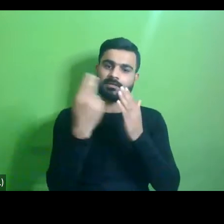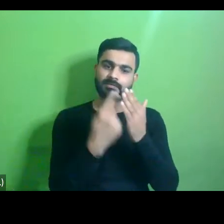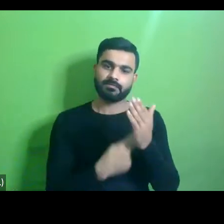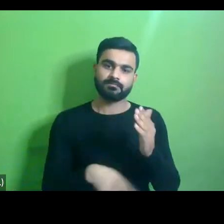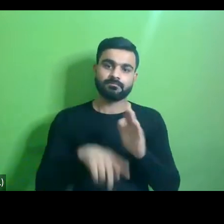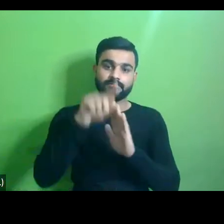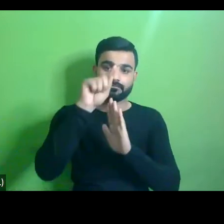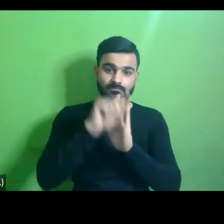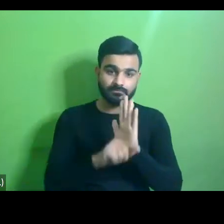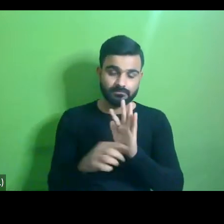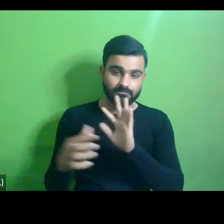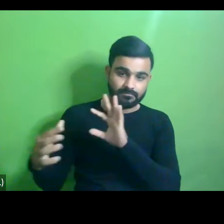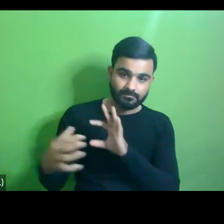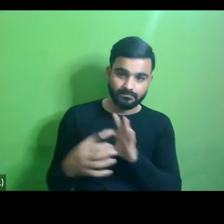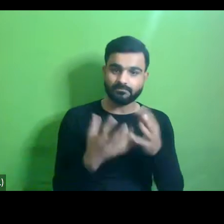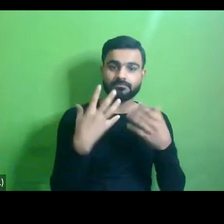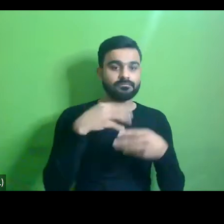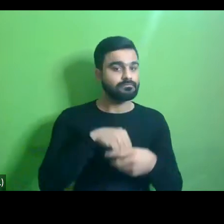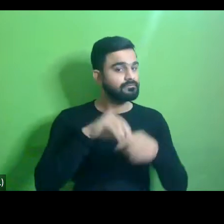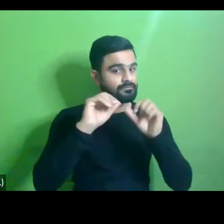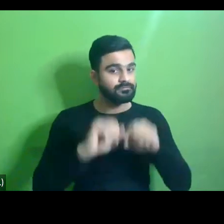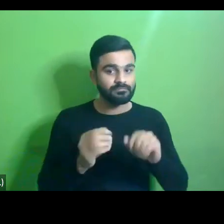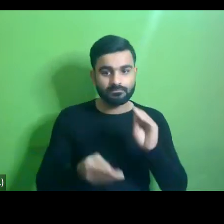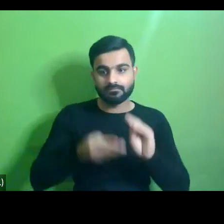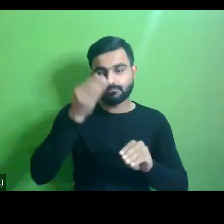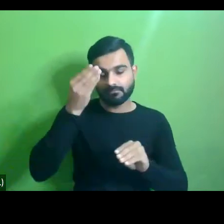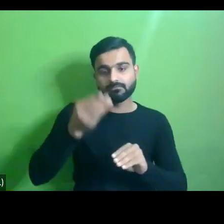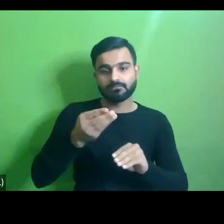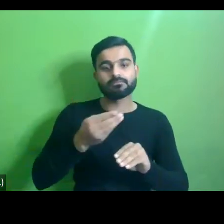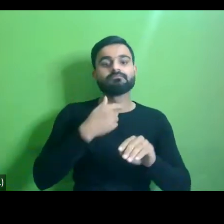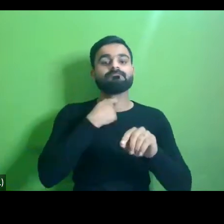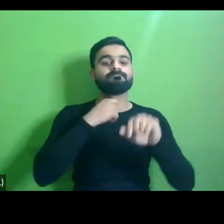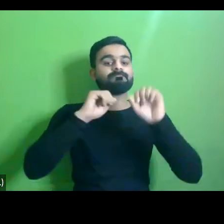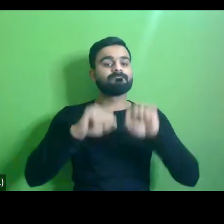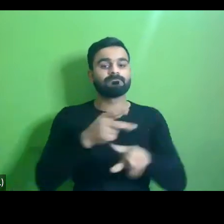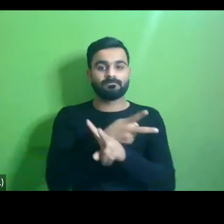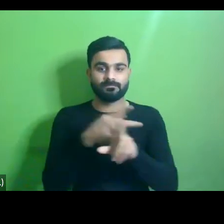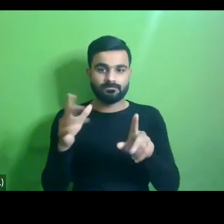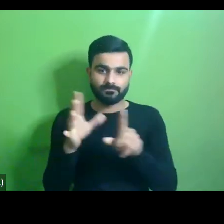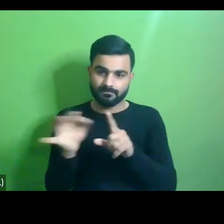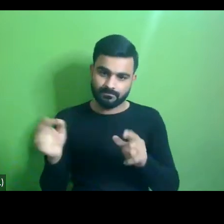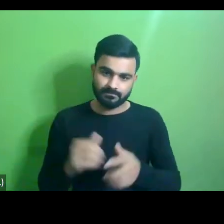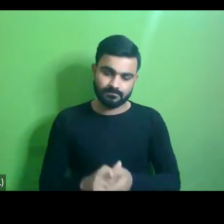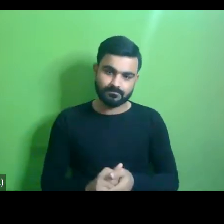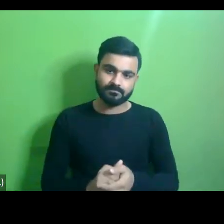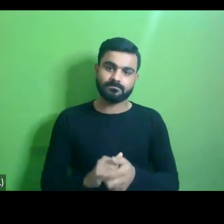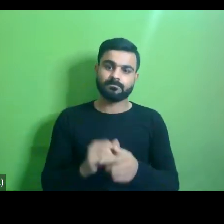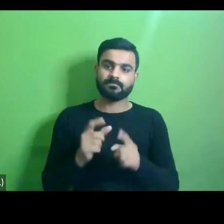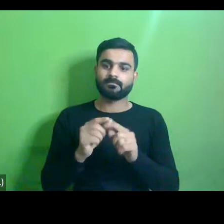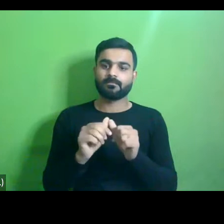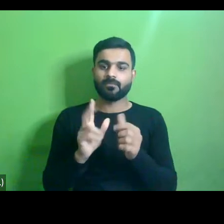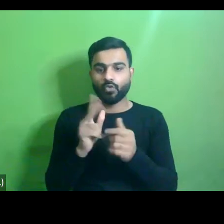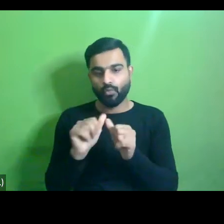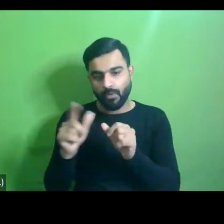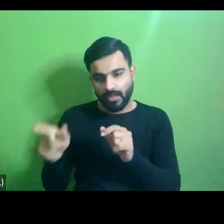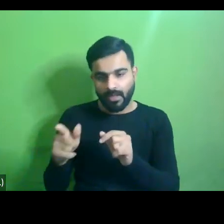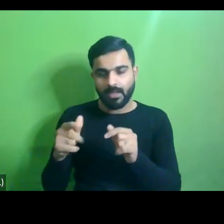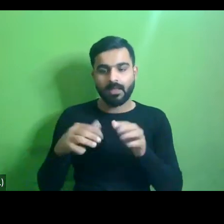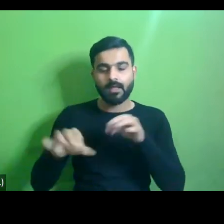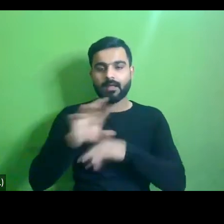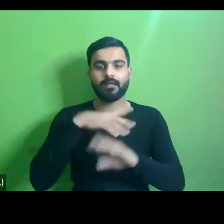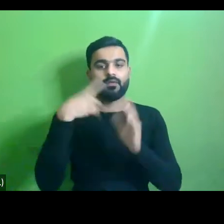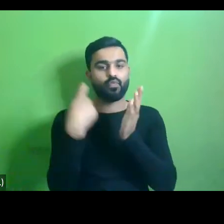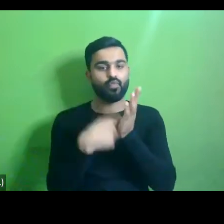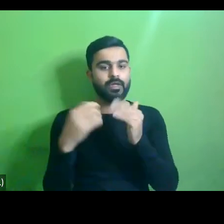landscape is evolving it is becoming more and more promising so as mahua we did come up with the harmonized guidelines